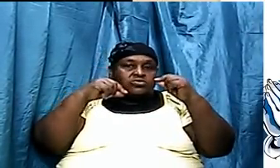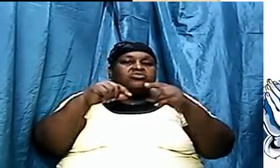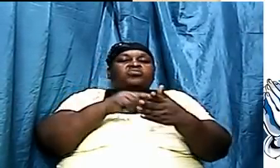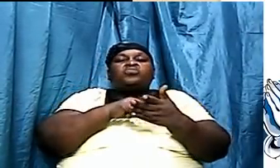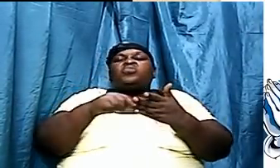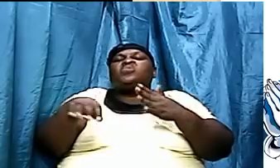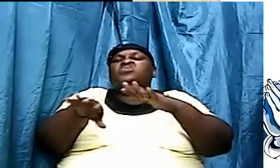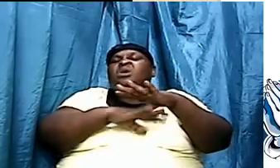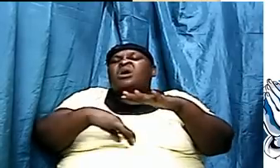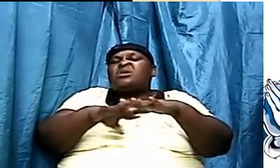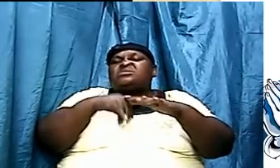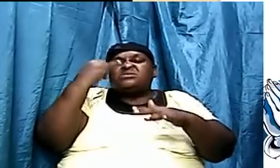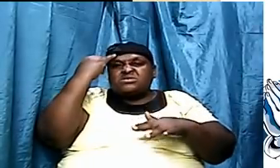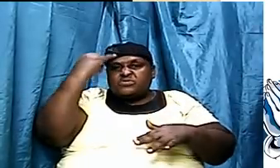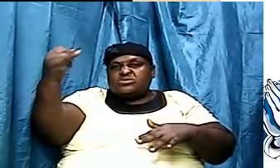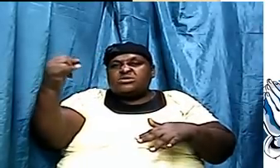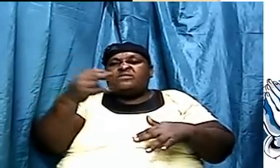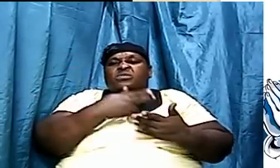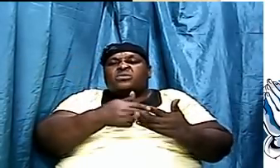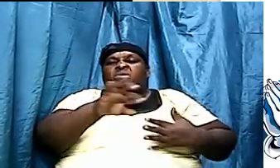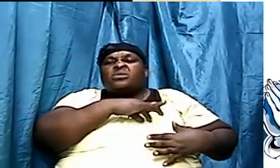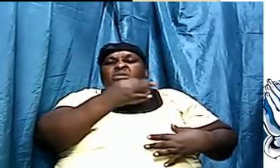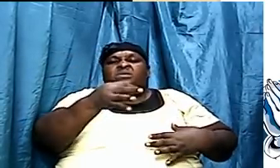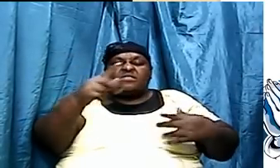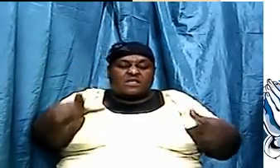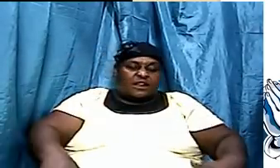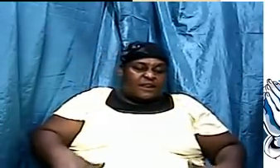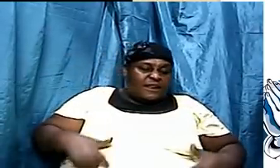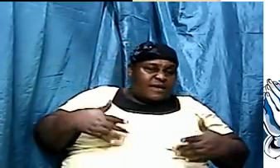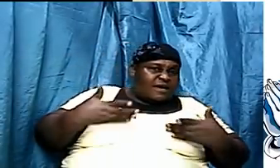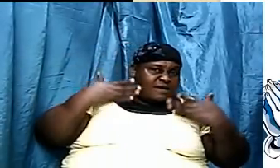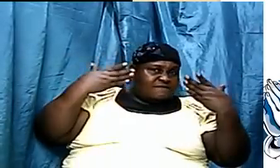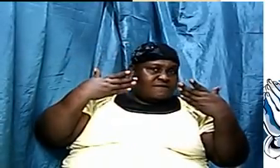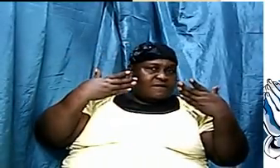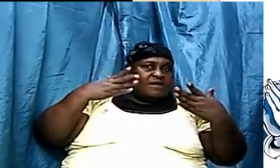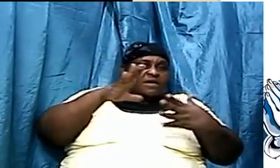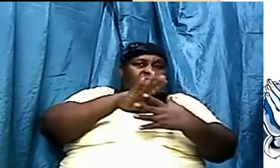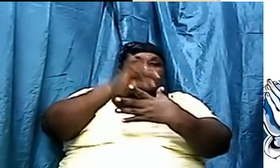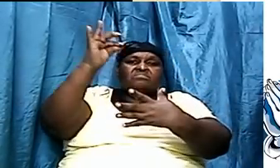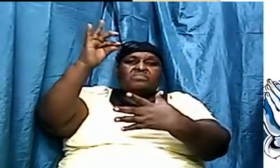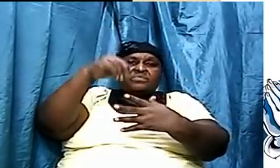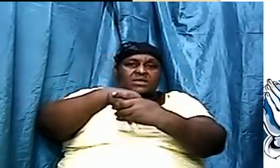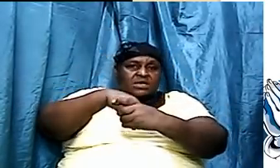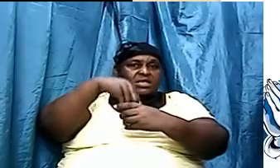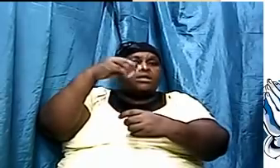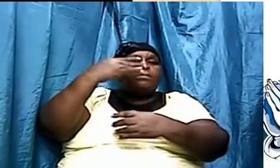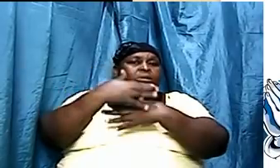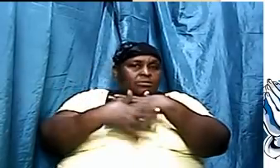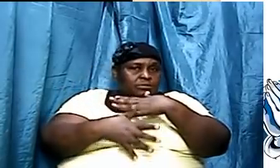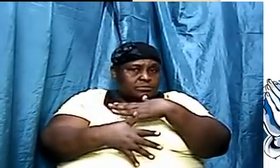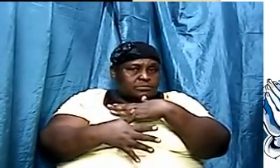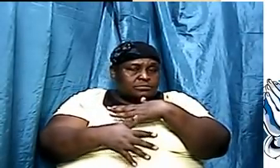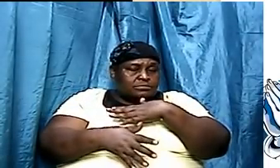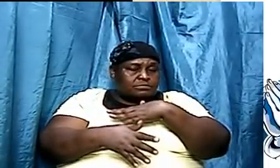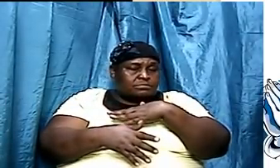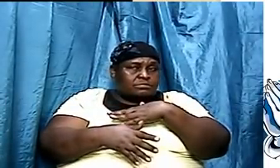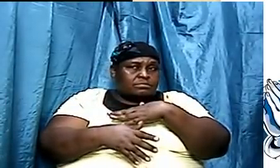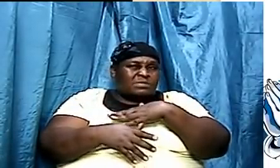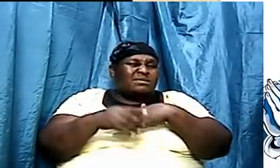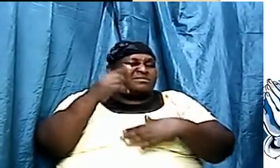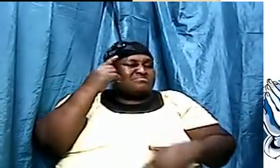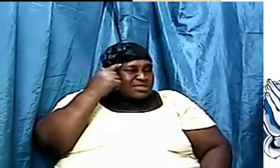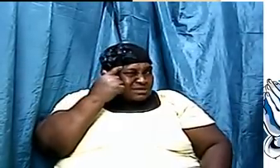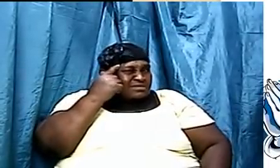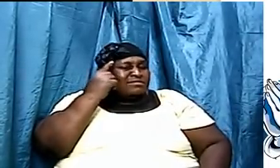of the Holy Ghost, that the life of the flesh, hallelujah, is in the blood. Think